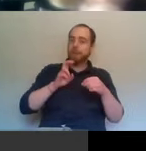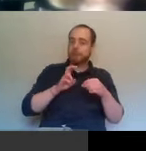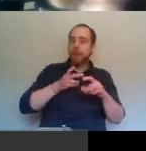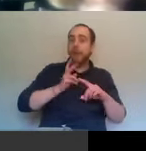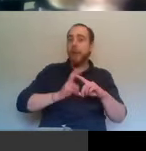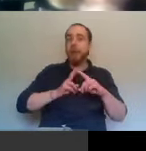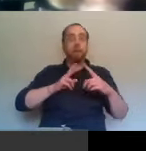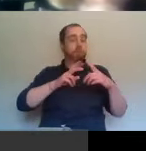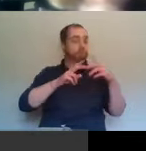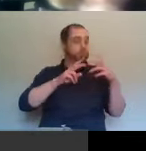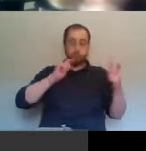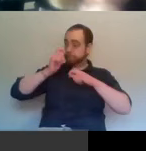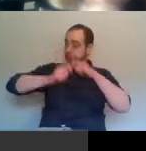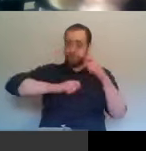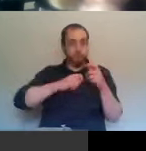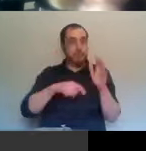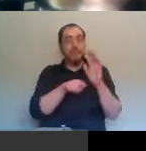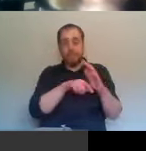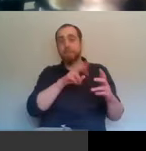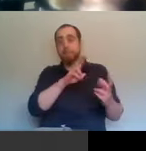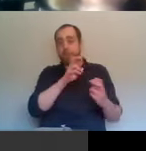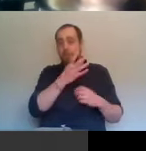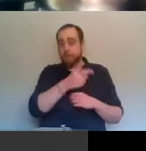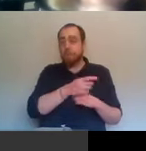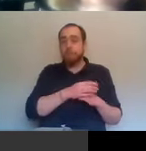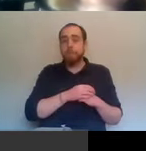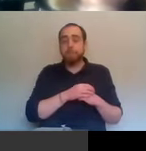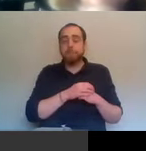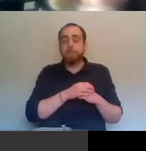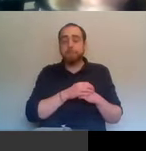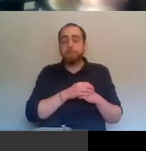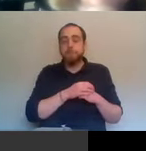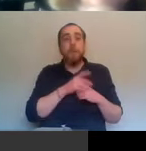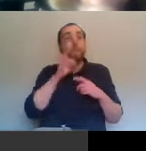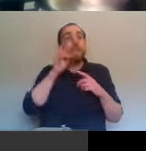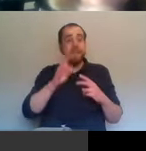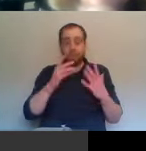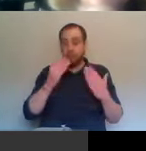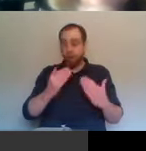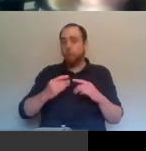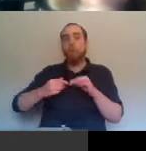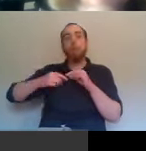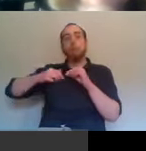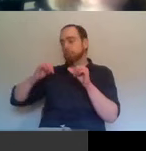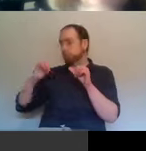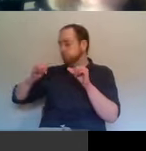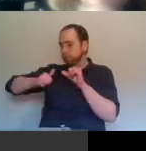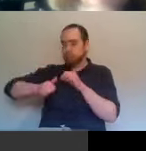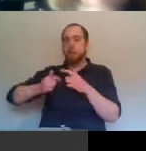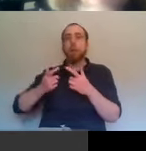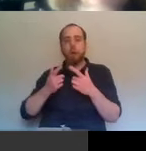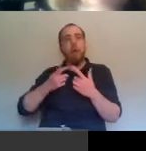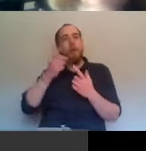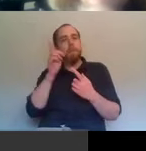But there is some evidence in the current polling, the Queen's polling, we are moving out, that people are deciding to make the best of a bad